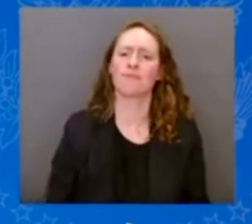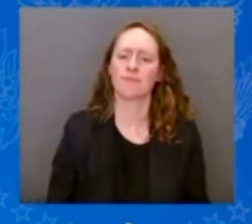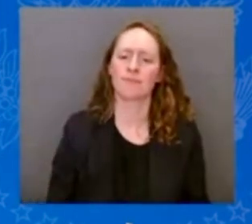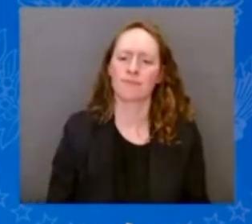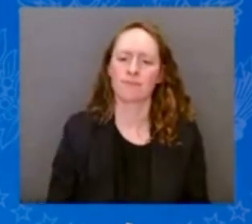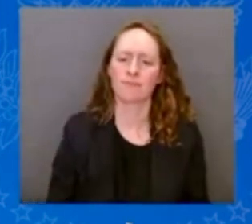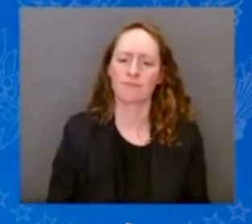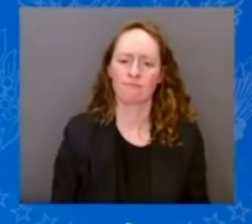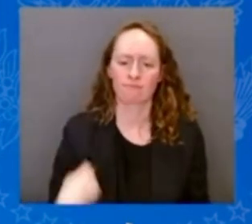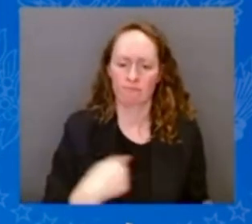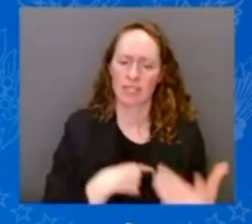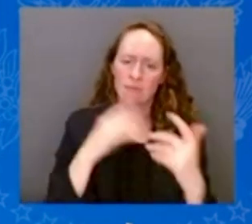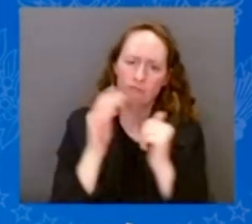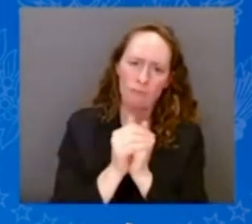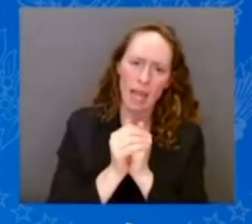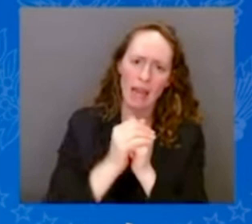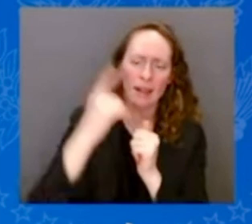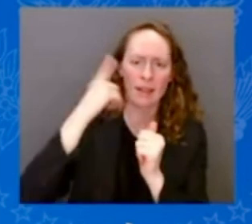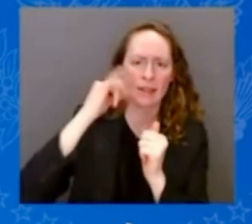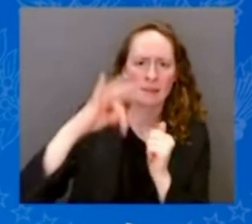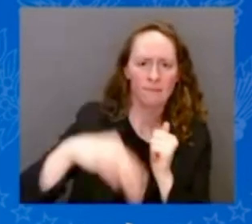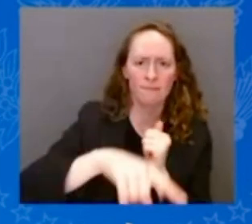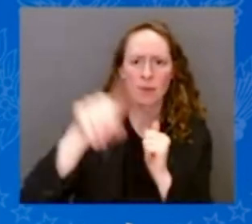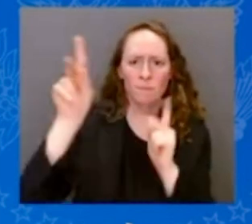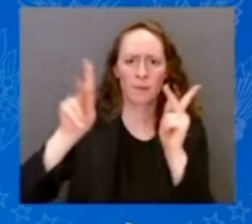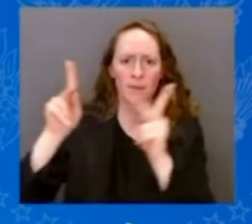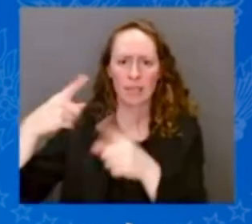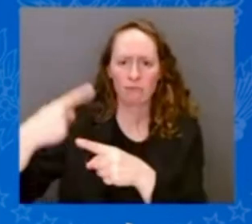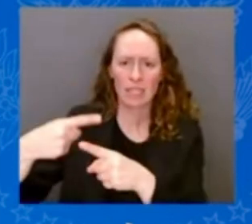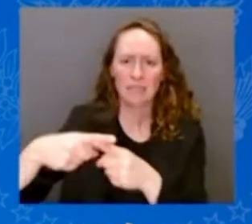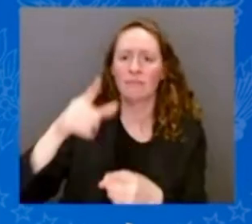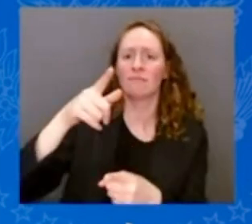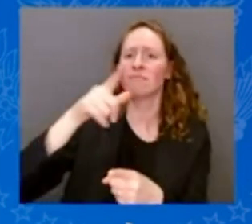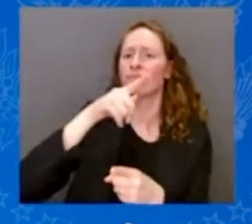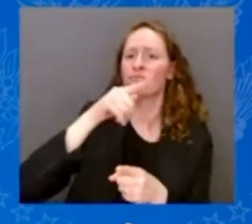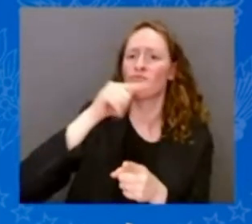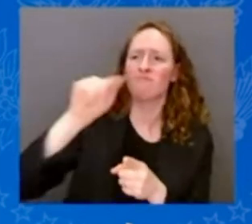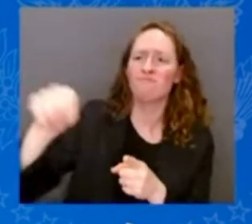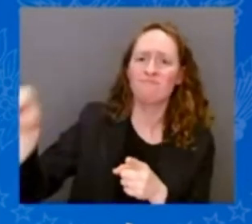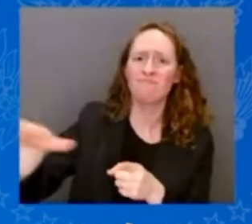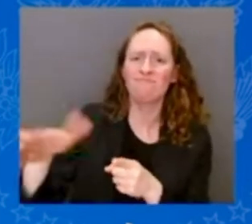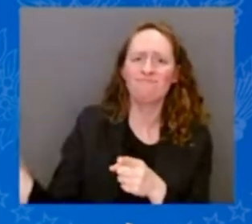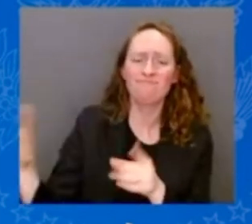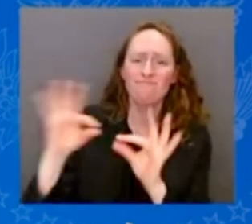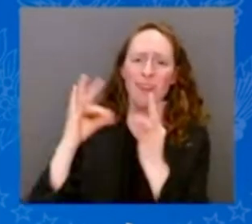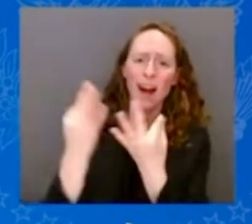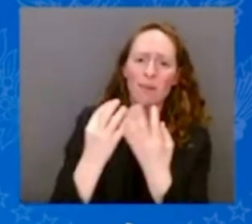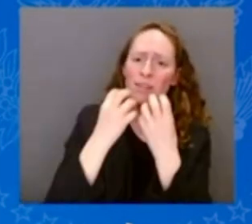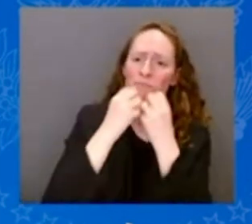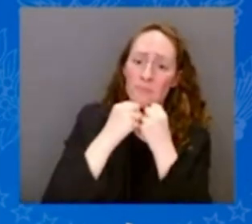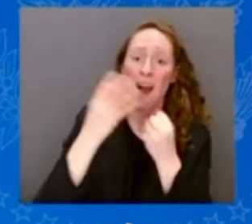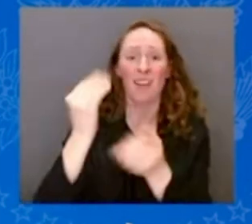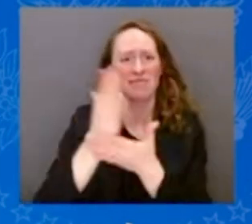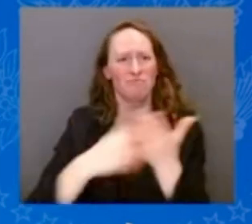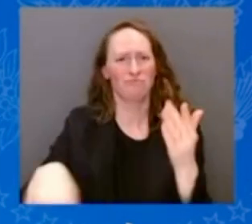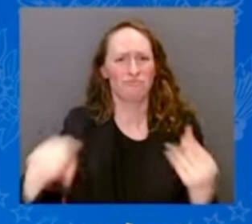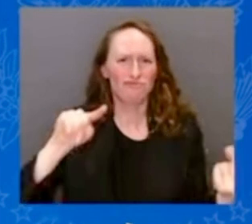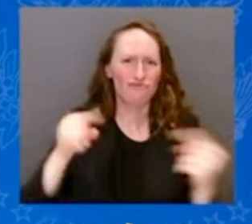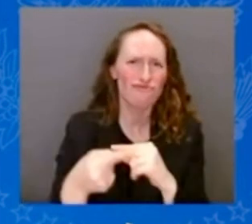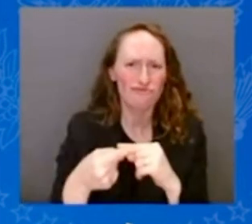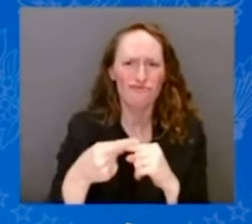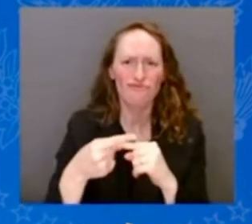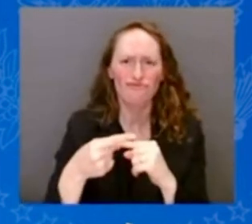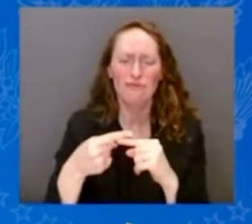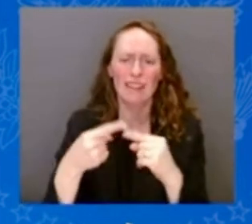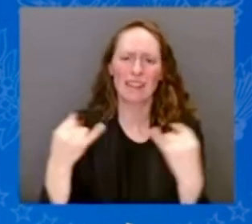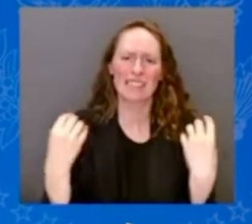all of those lost loved ones and those who are recovering from those injuries. And this afternoon we honor the deep history of the United Our Nations